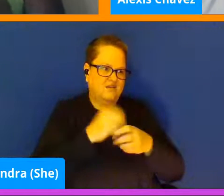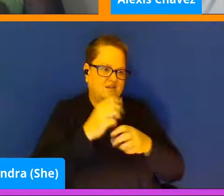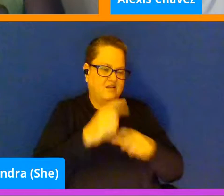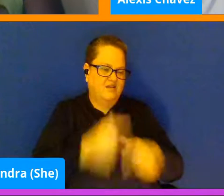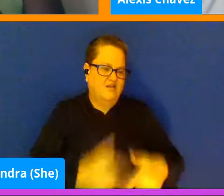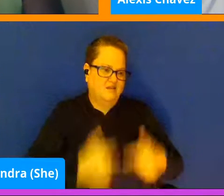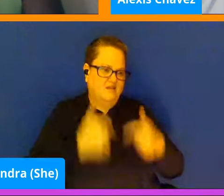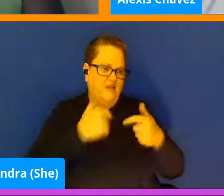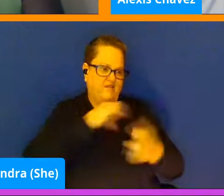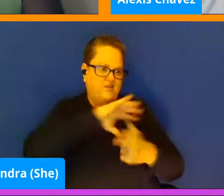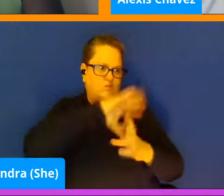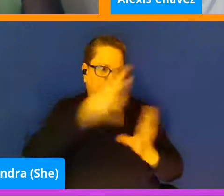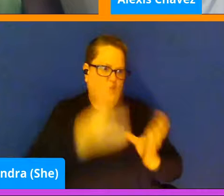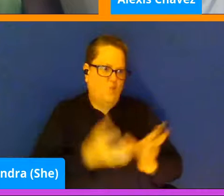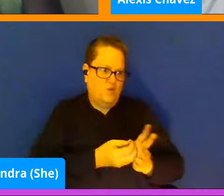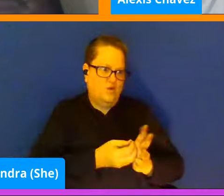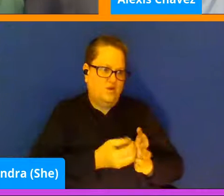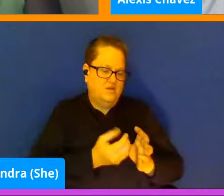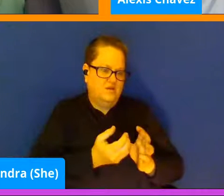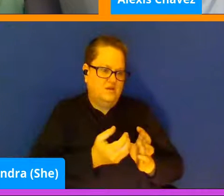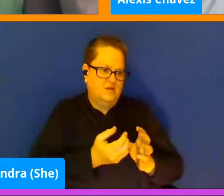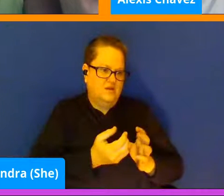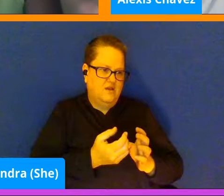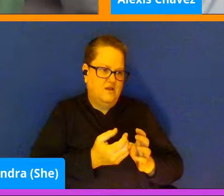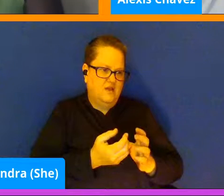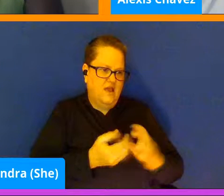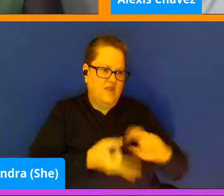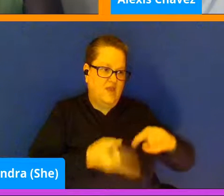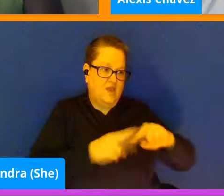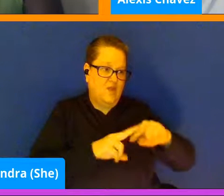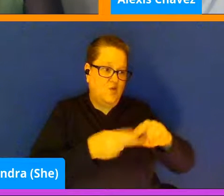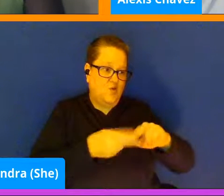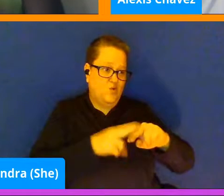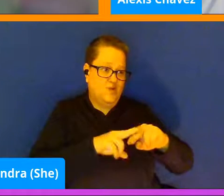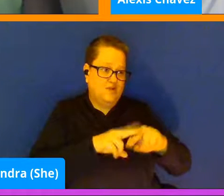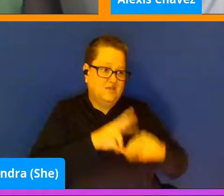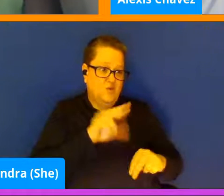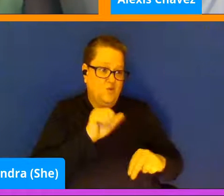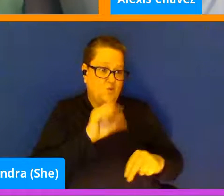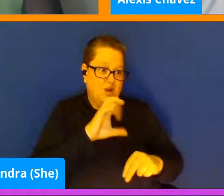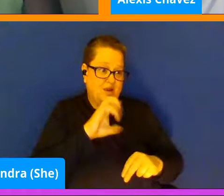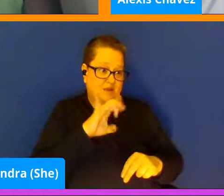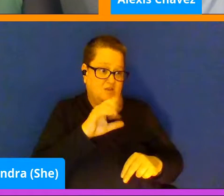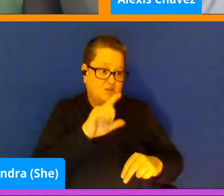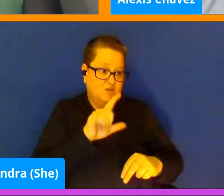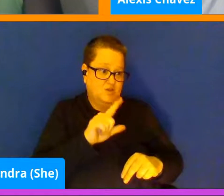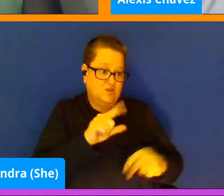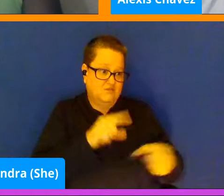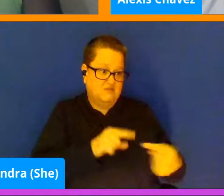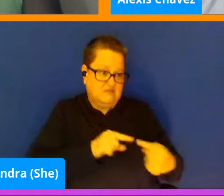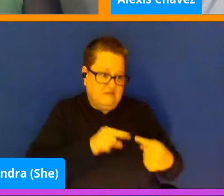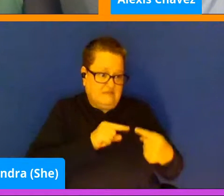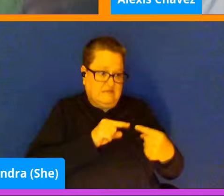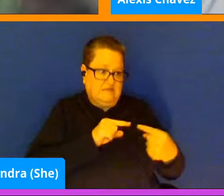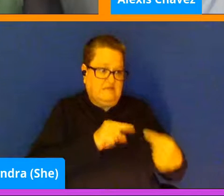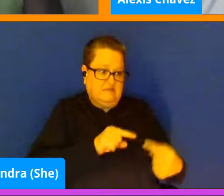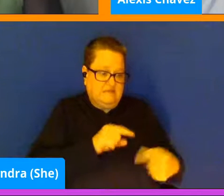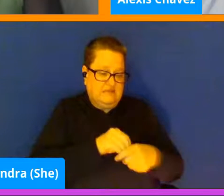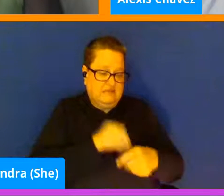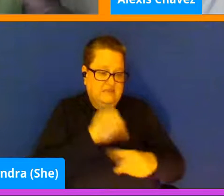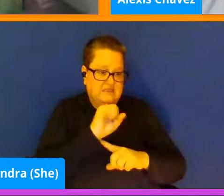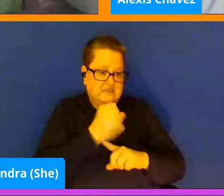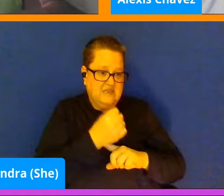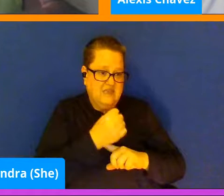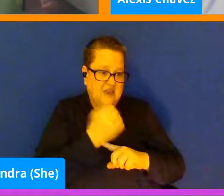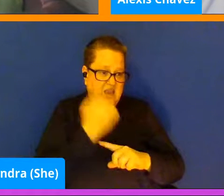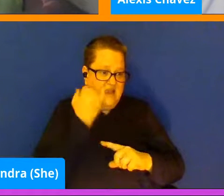increasing racial tensions in society. What if there are things that you want